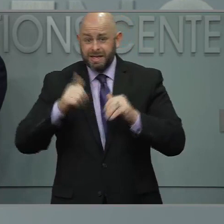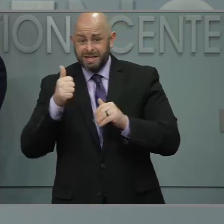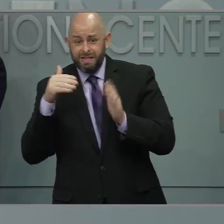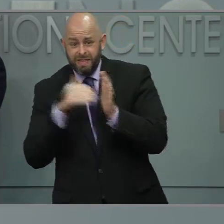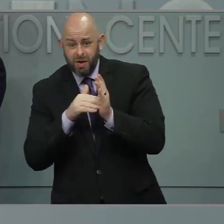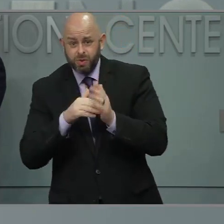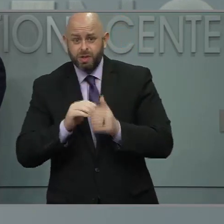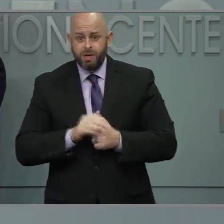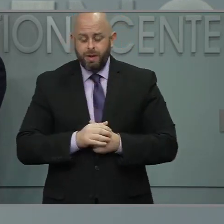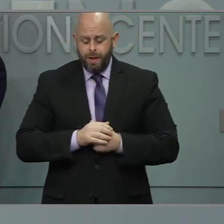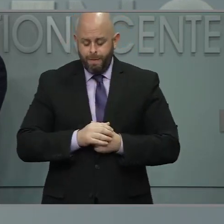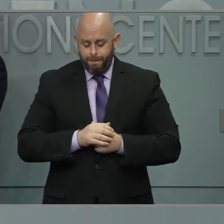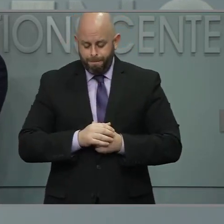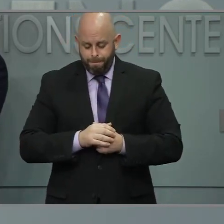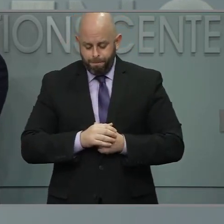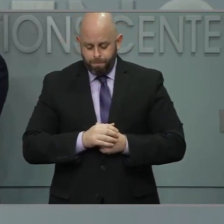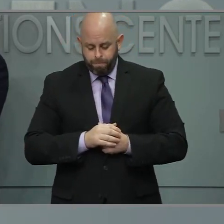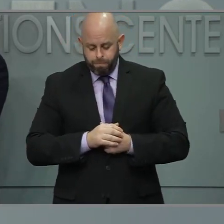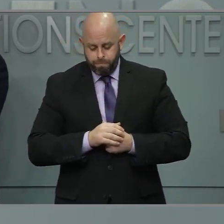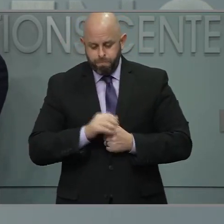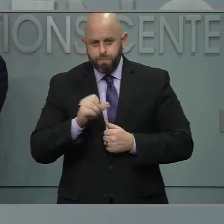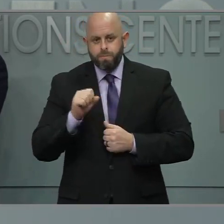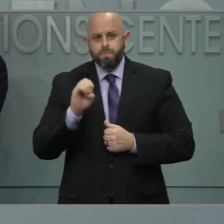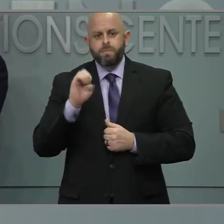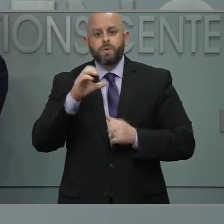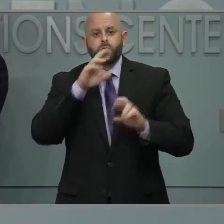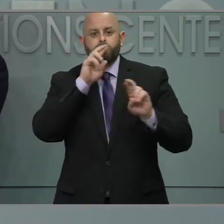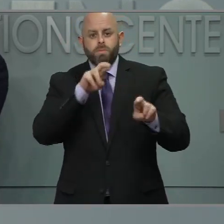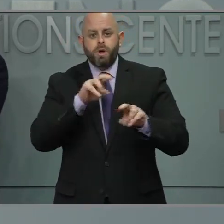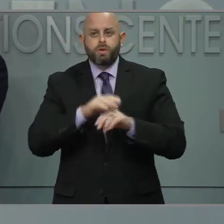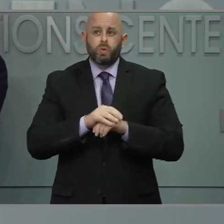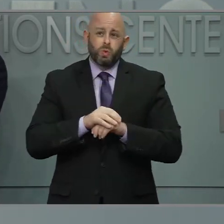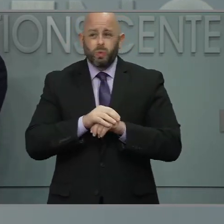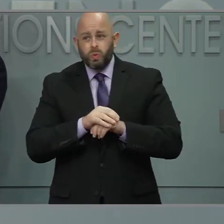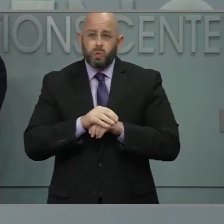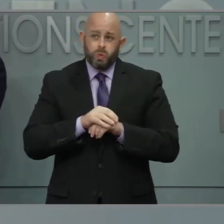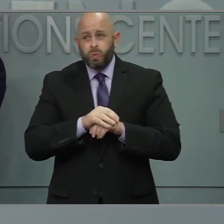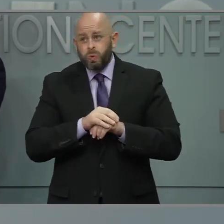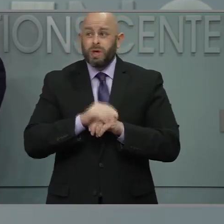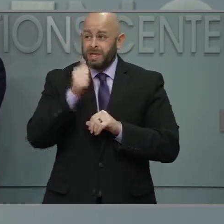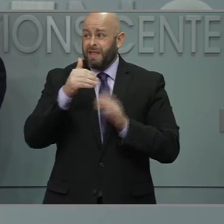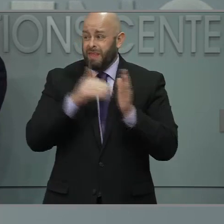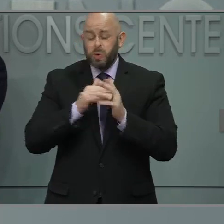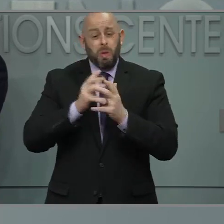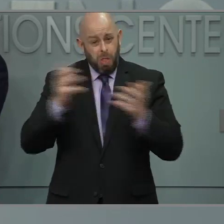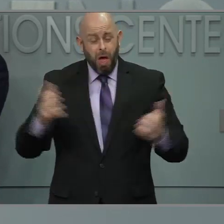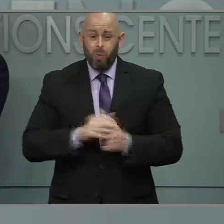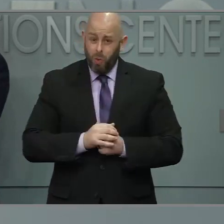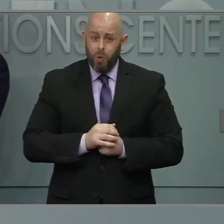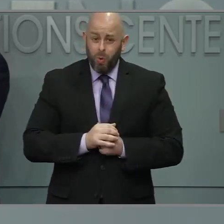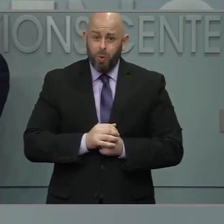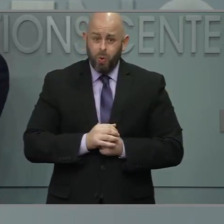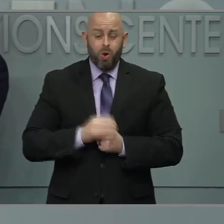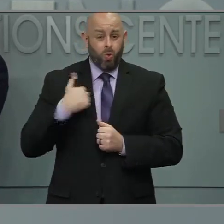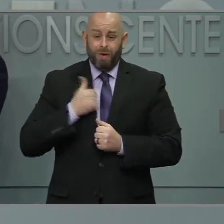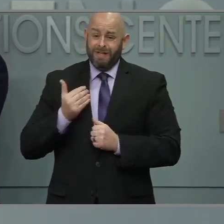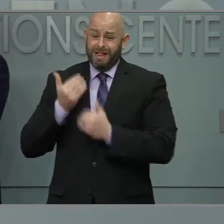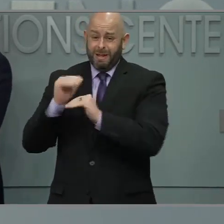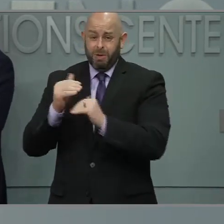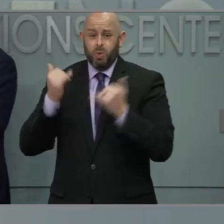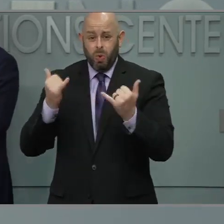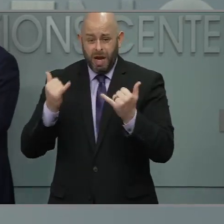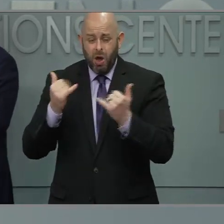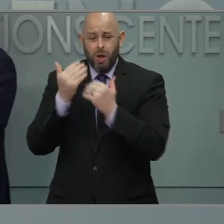That about Wake County, I'll have to go back and look at the specifics, but 10,000 is a very big number, given the very limited pool